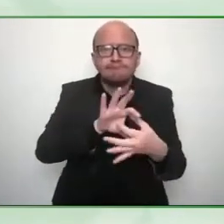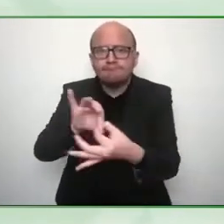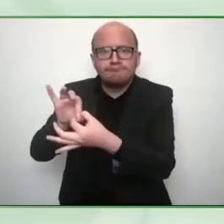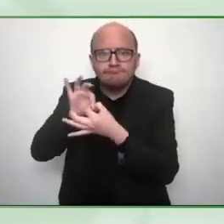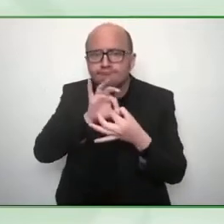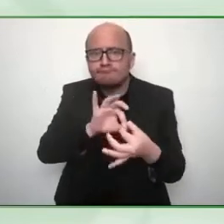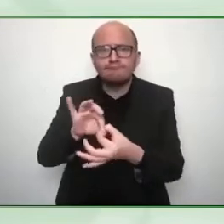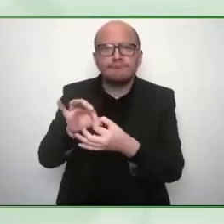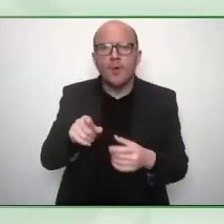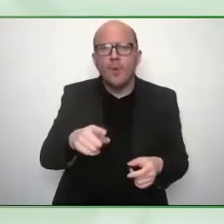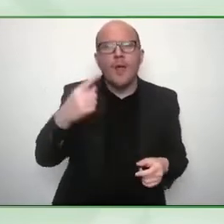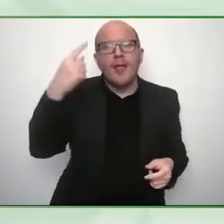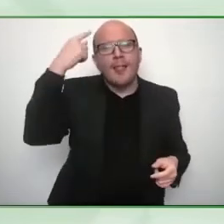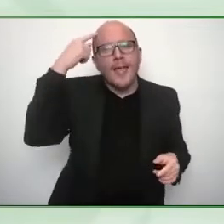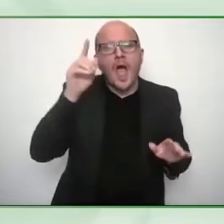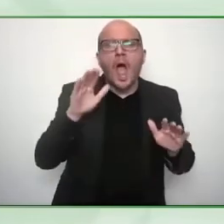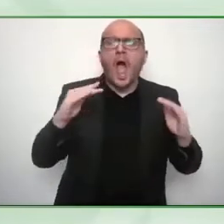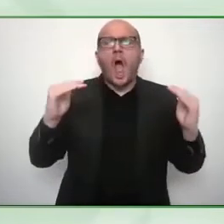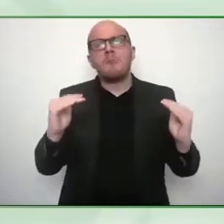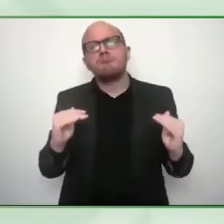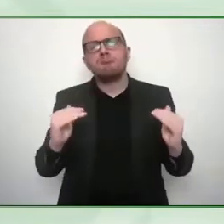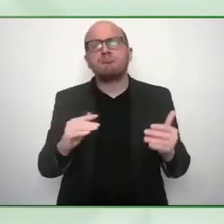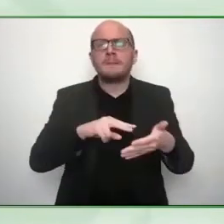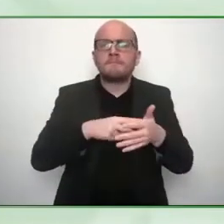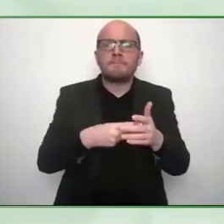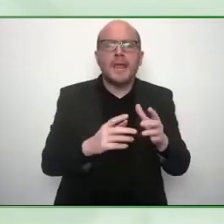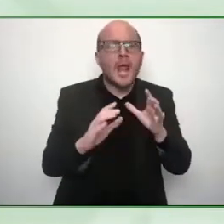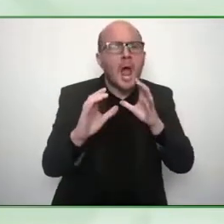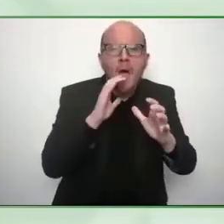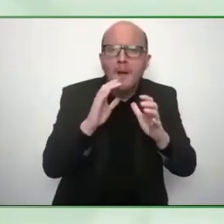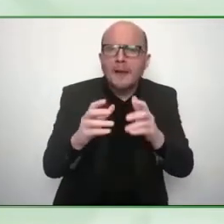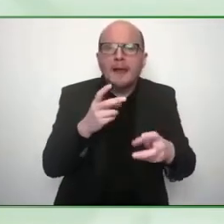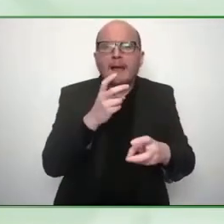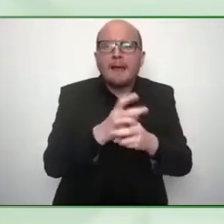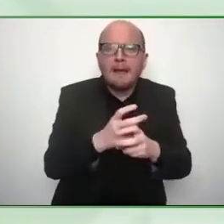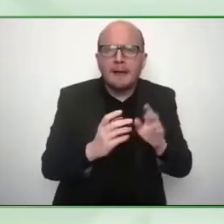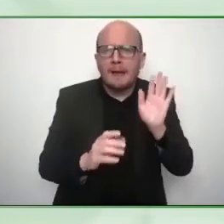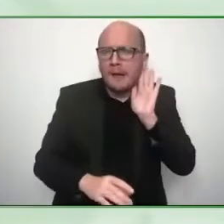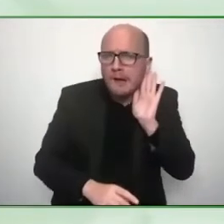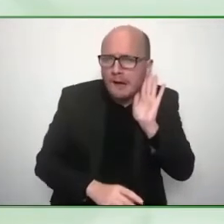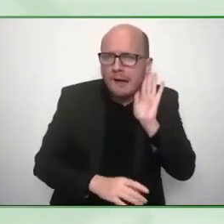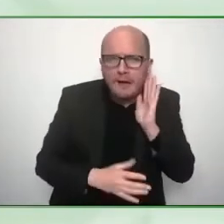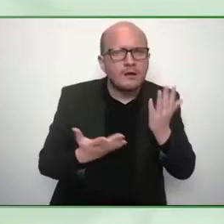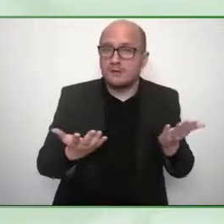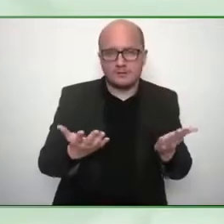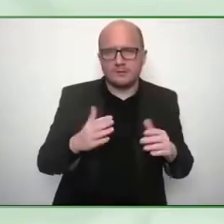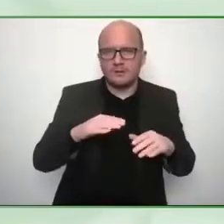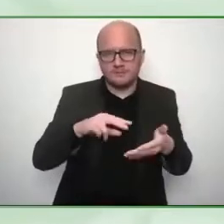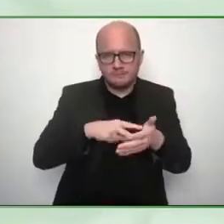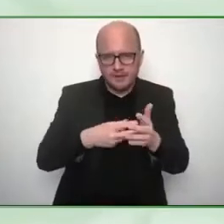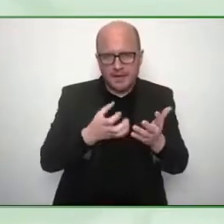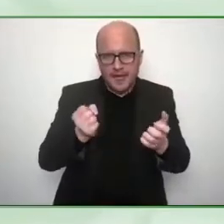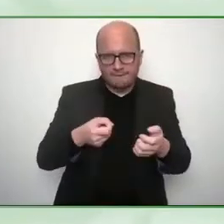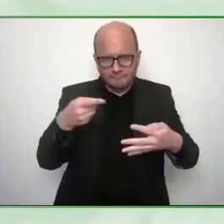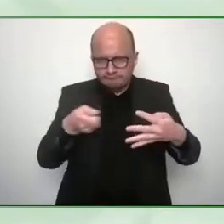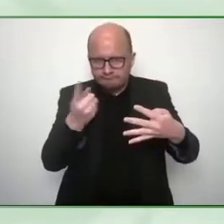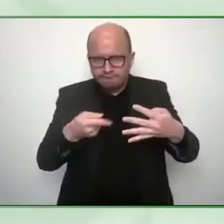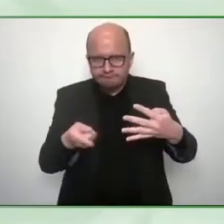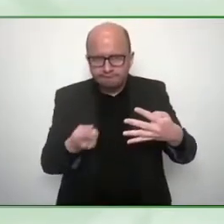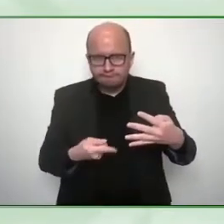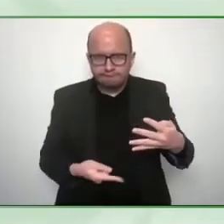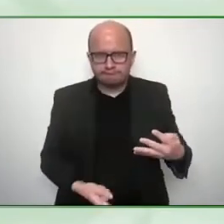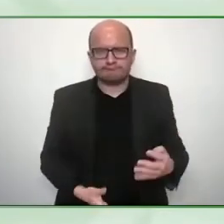inconvenience and i guess in in developed parts of world where audiology teams existing